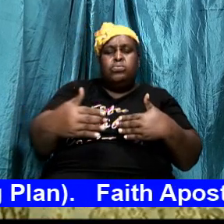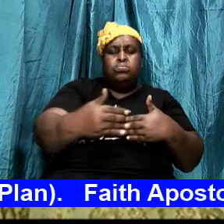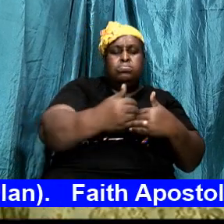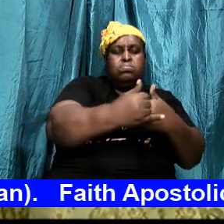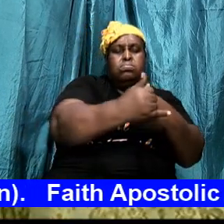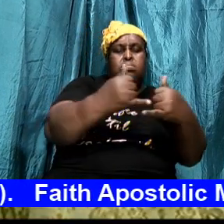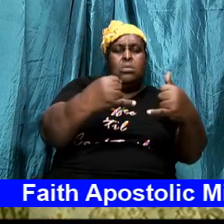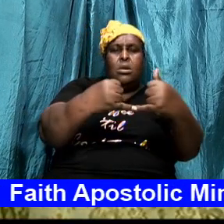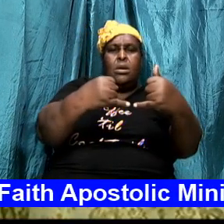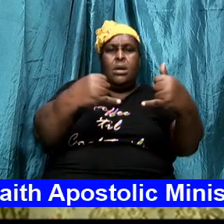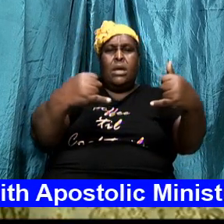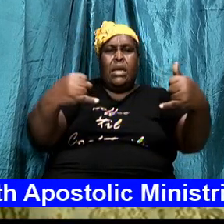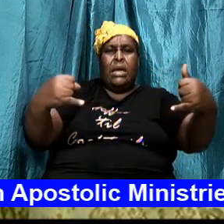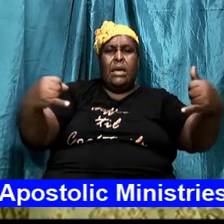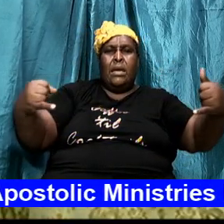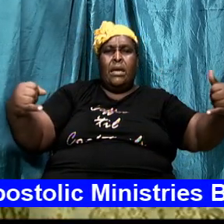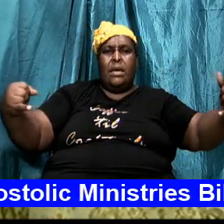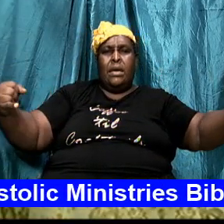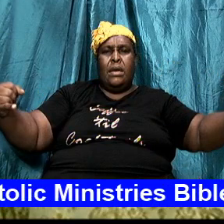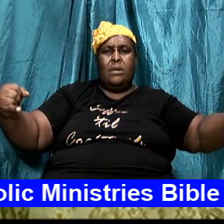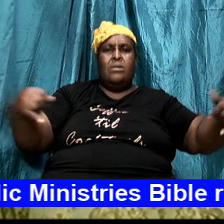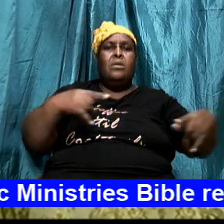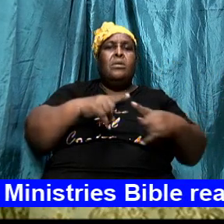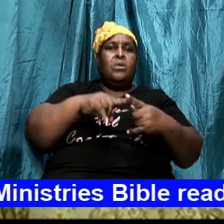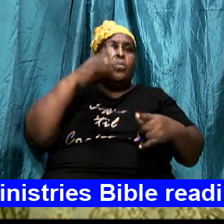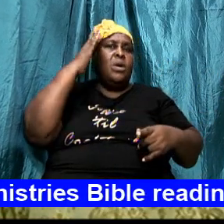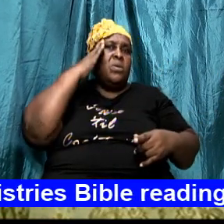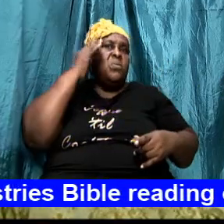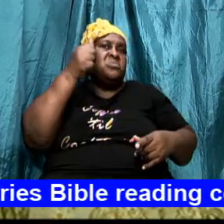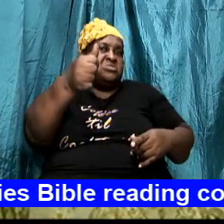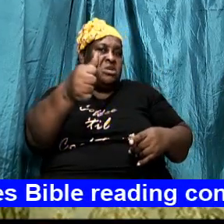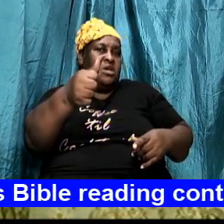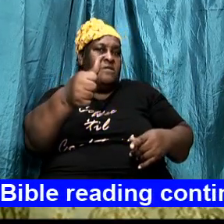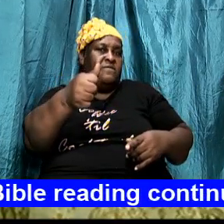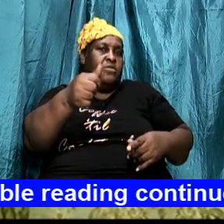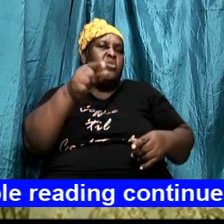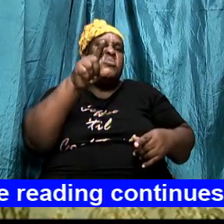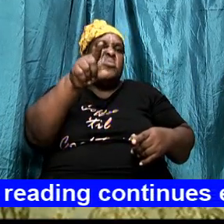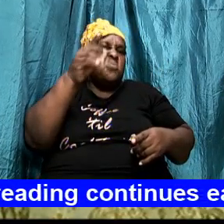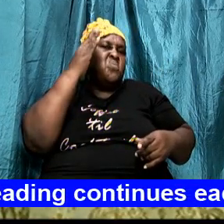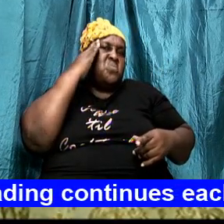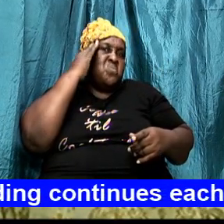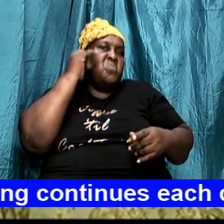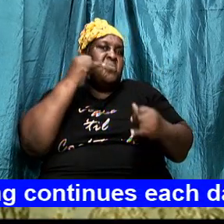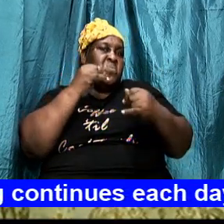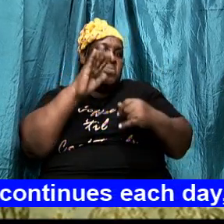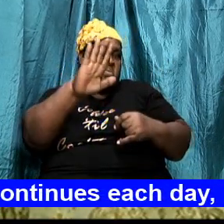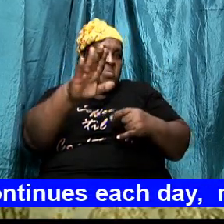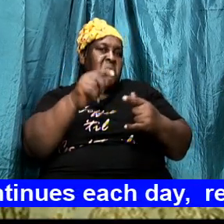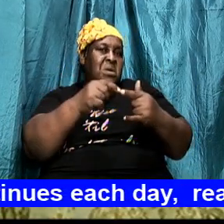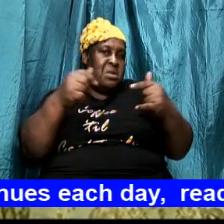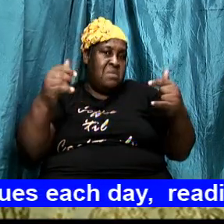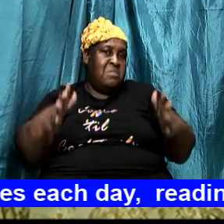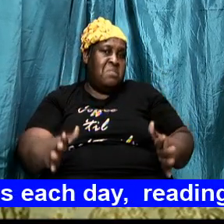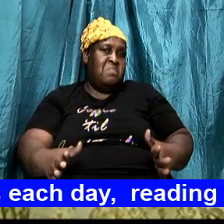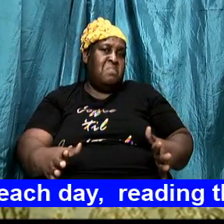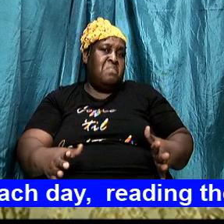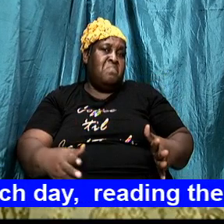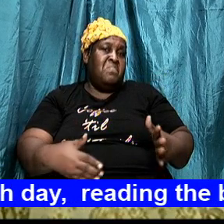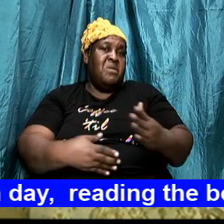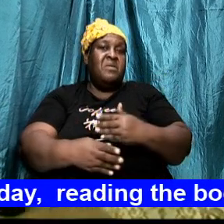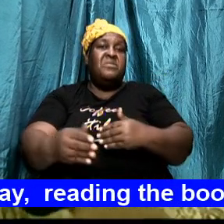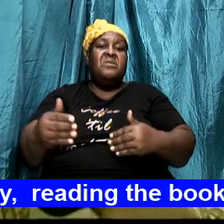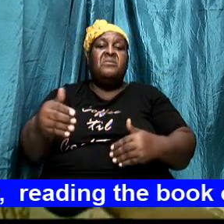when you know yourself you will know the enemy because there is a